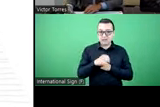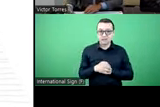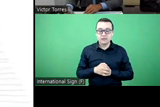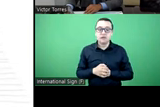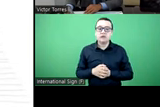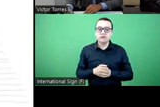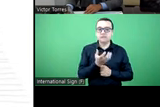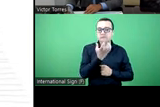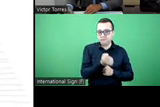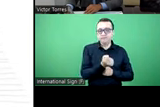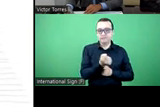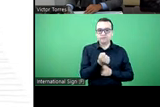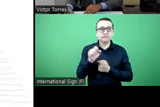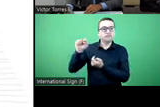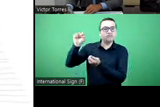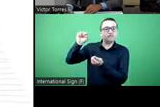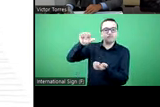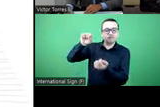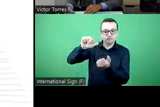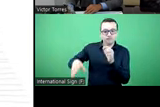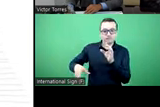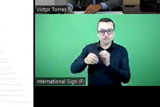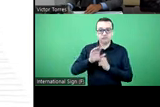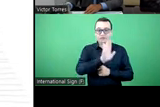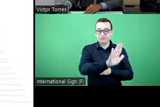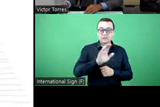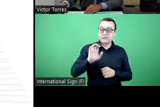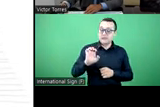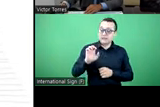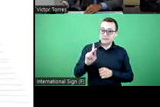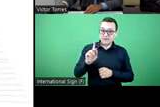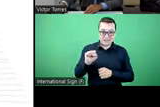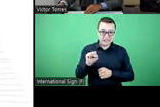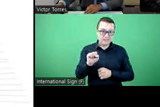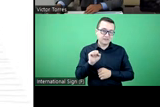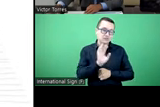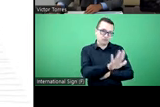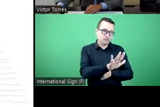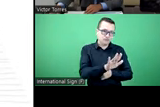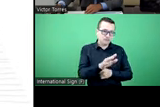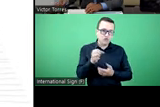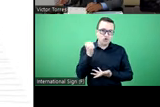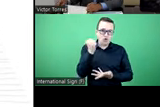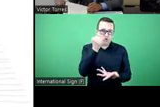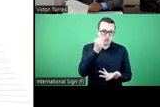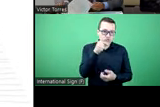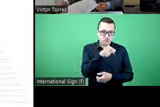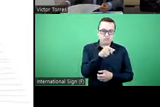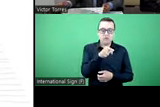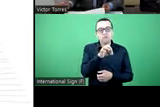There is a subsidy, a clear subsidy, because EPS, especially the